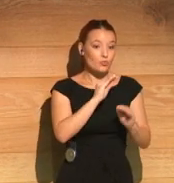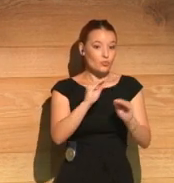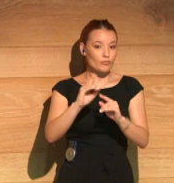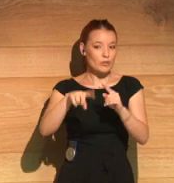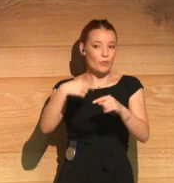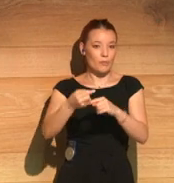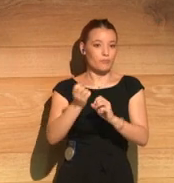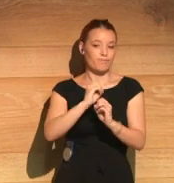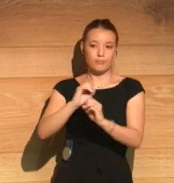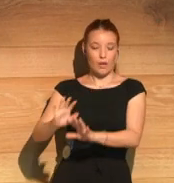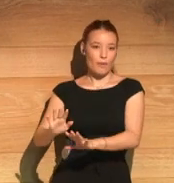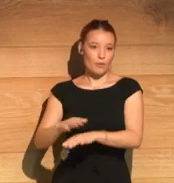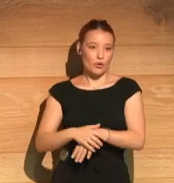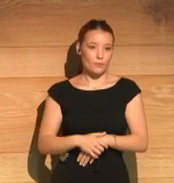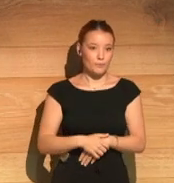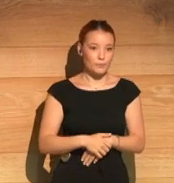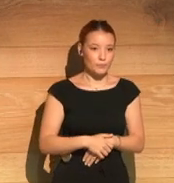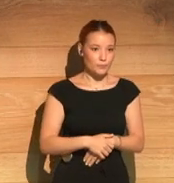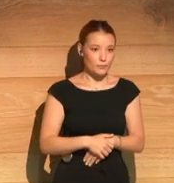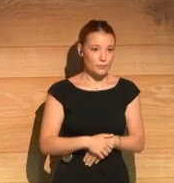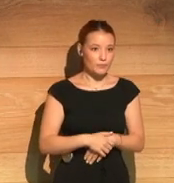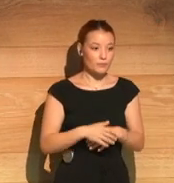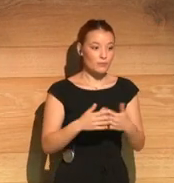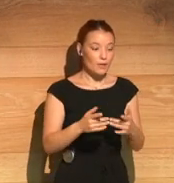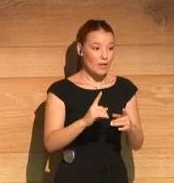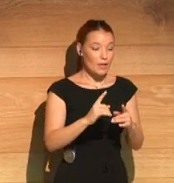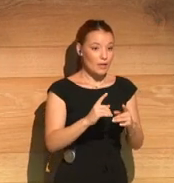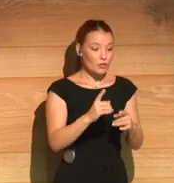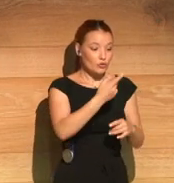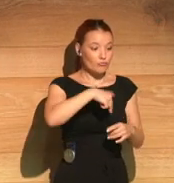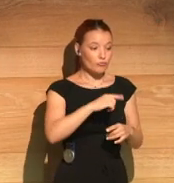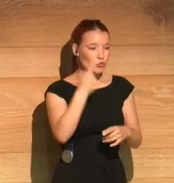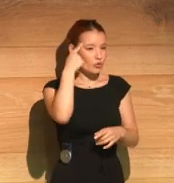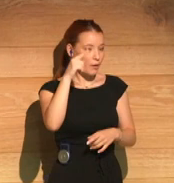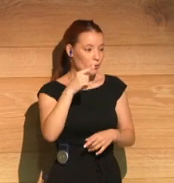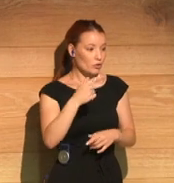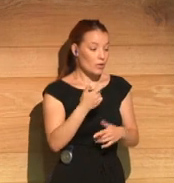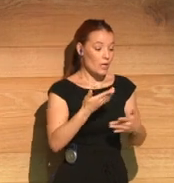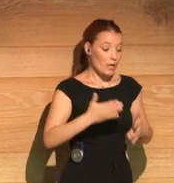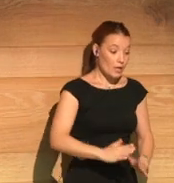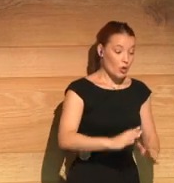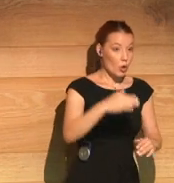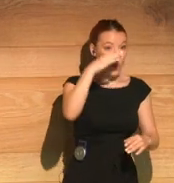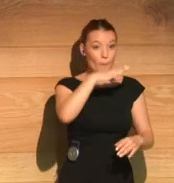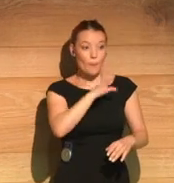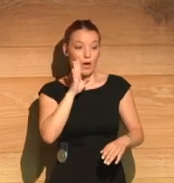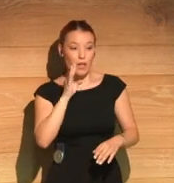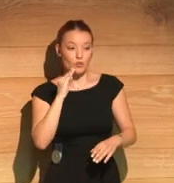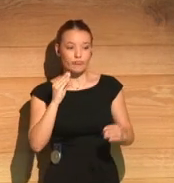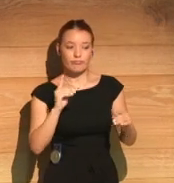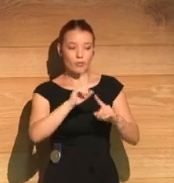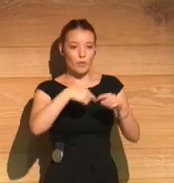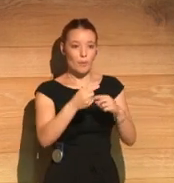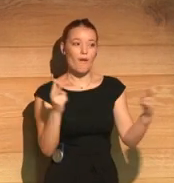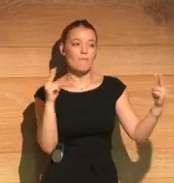mother giving the child up for adoption. So right from the beginning, we know that the mother and the son are going